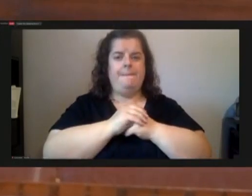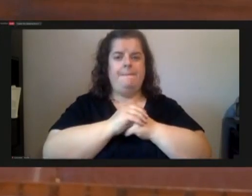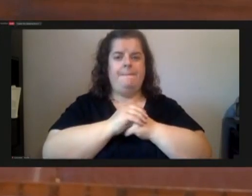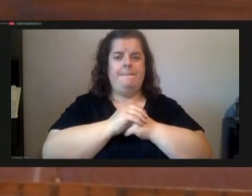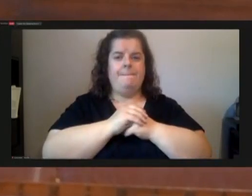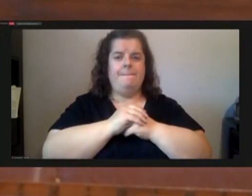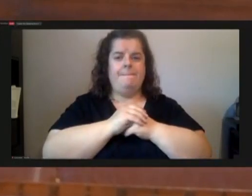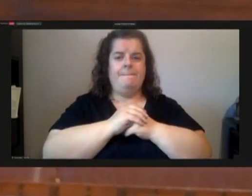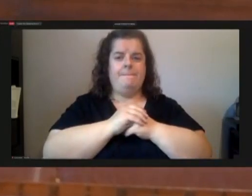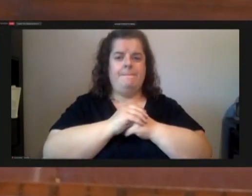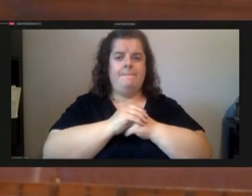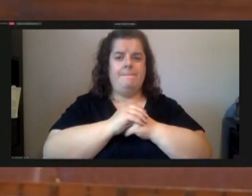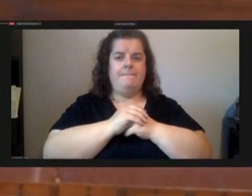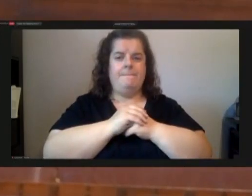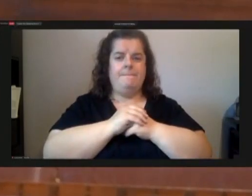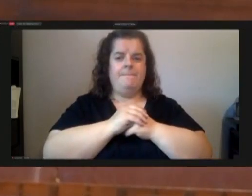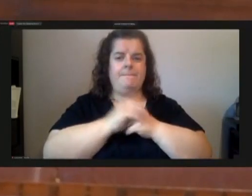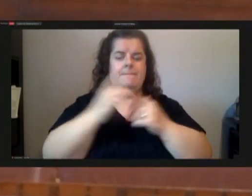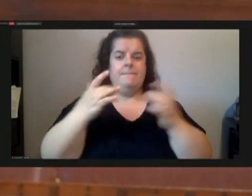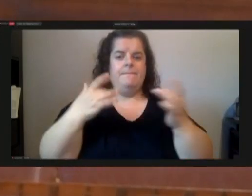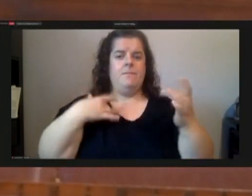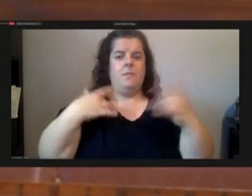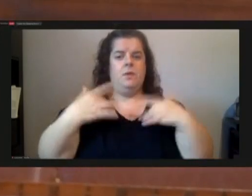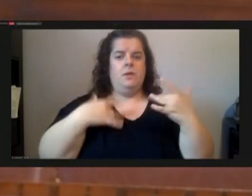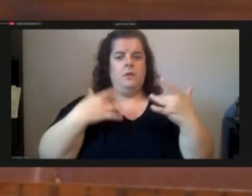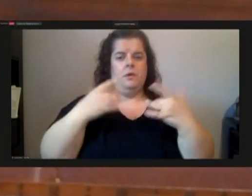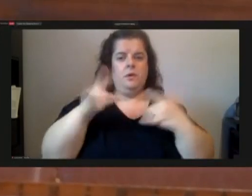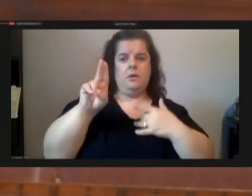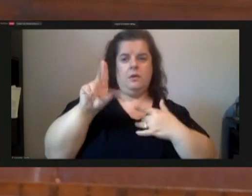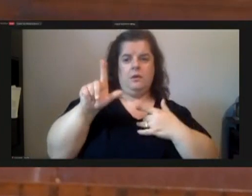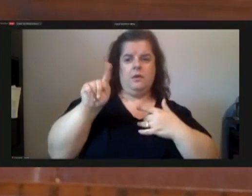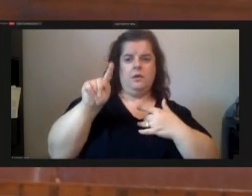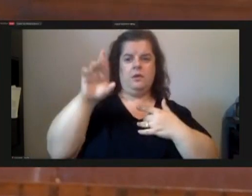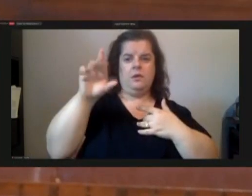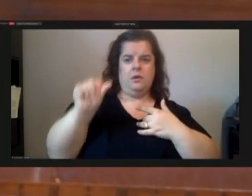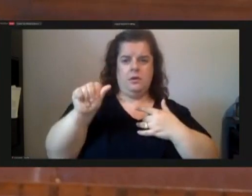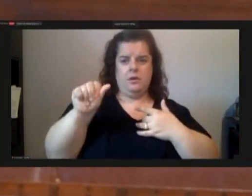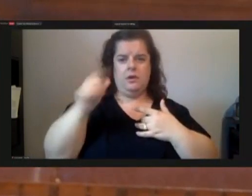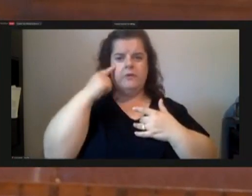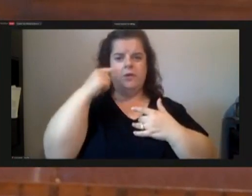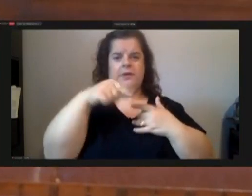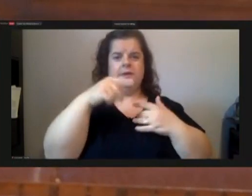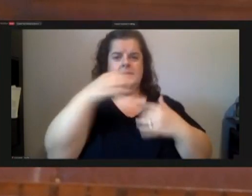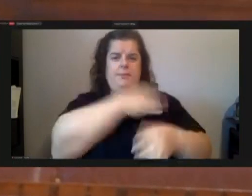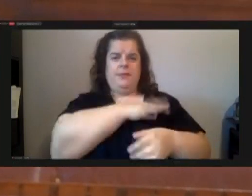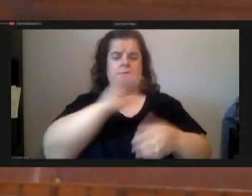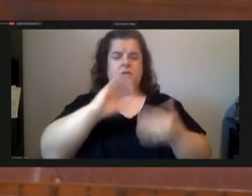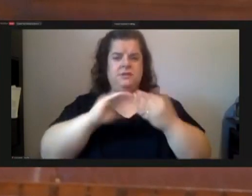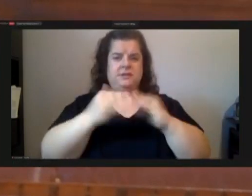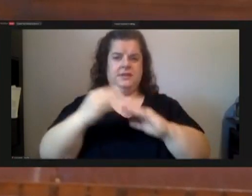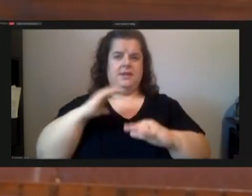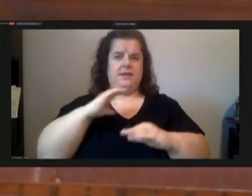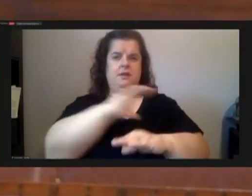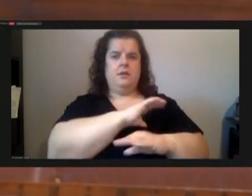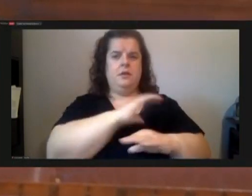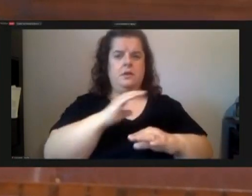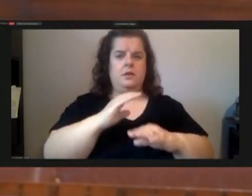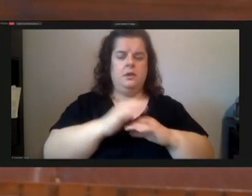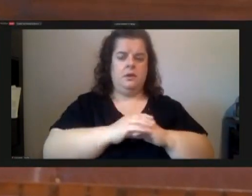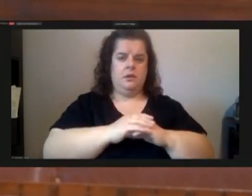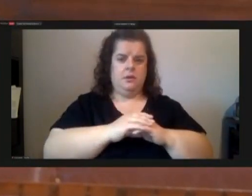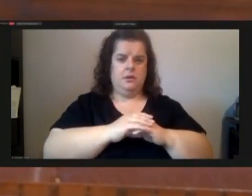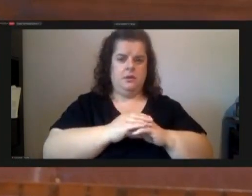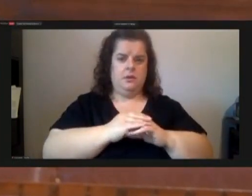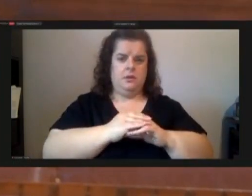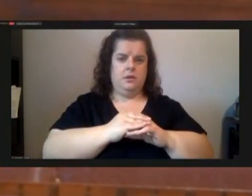a concern ultra in fact of this pittsburgh city council but a conundrum